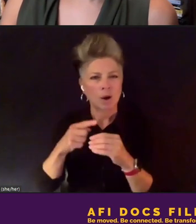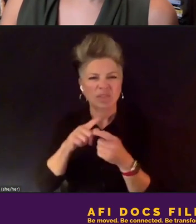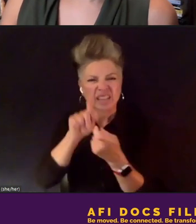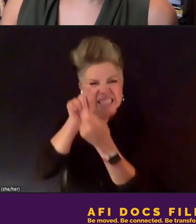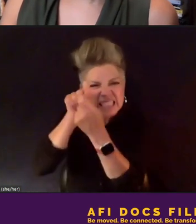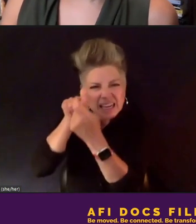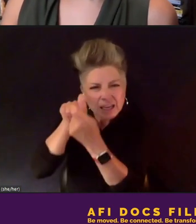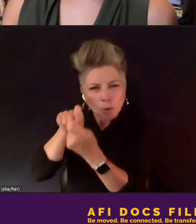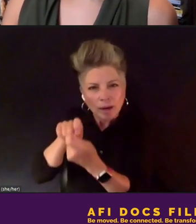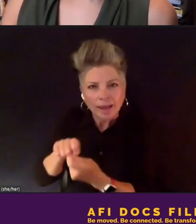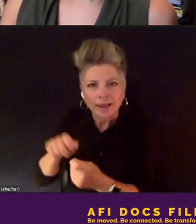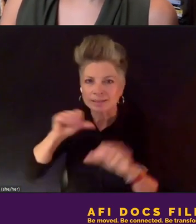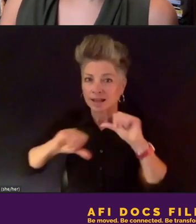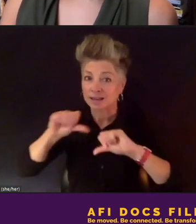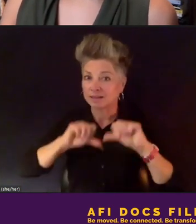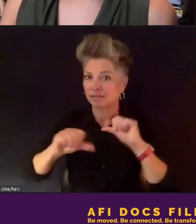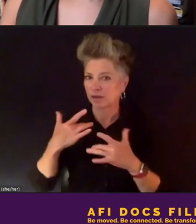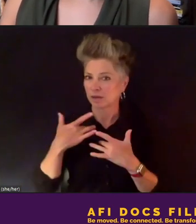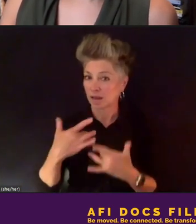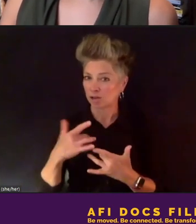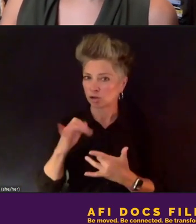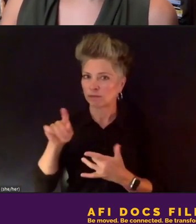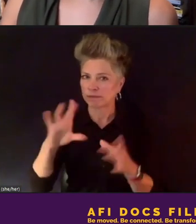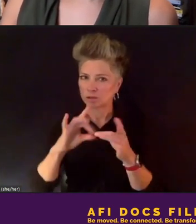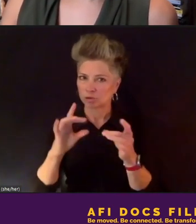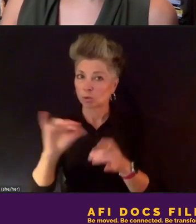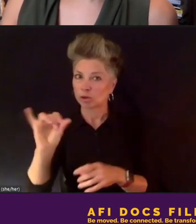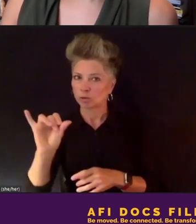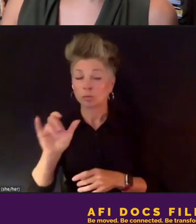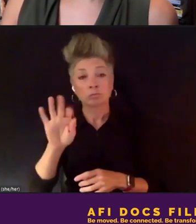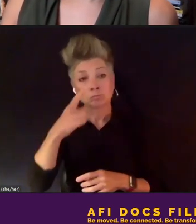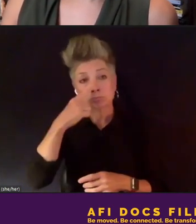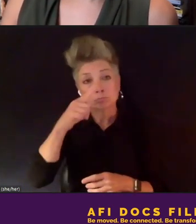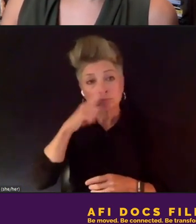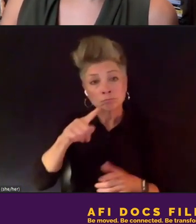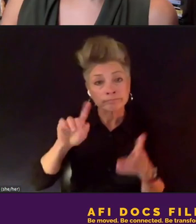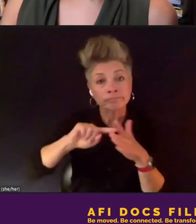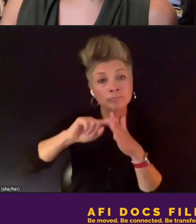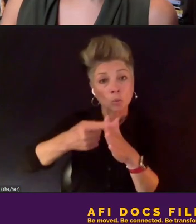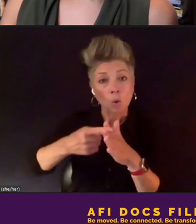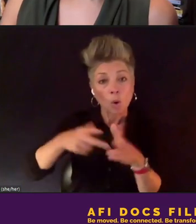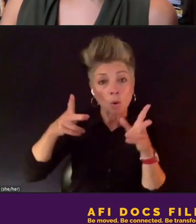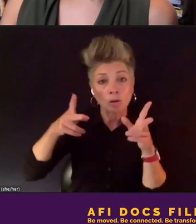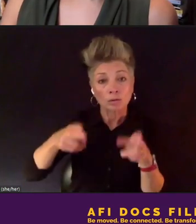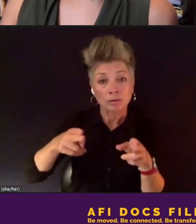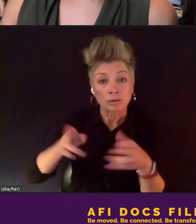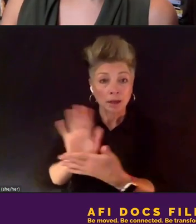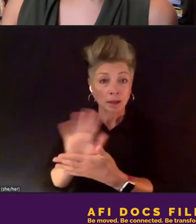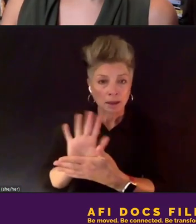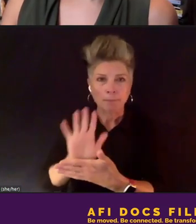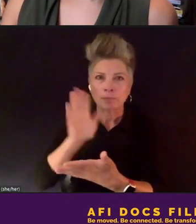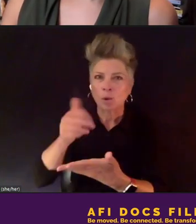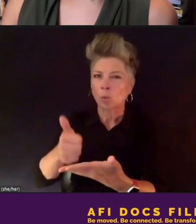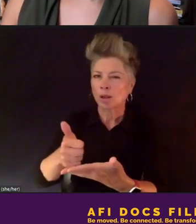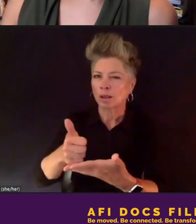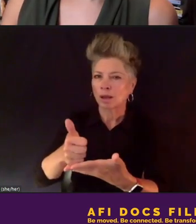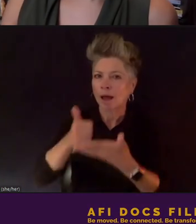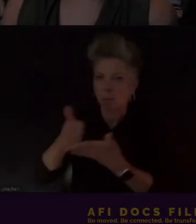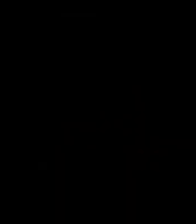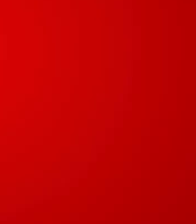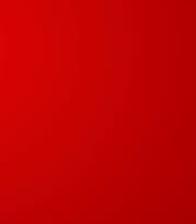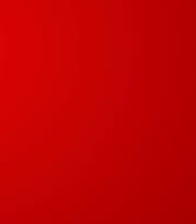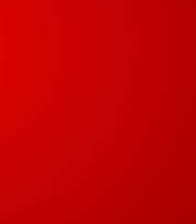of this story as well. And so if we could roll the clip, I think it will give us a really great grounding into how you both approach the story.